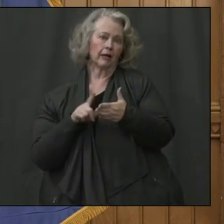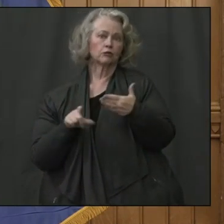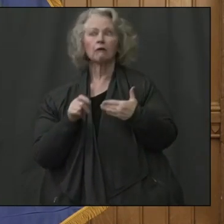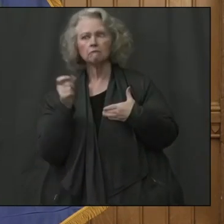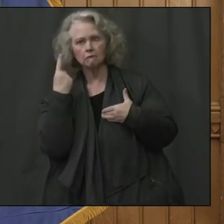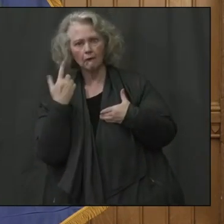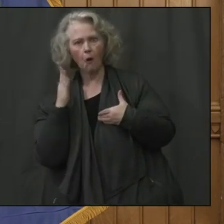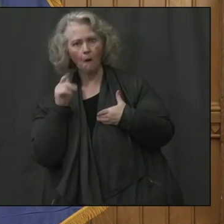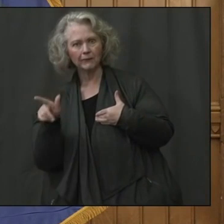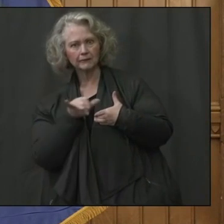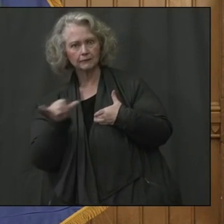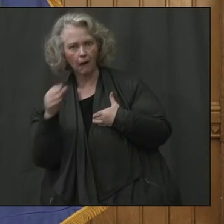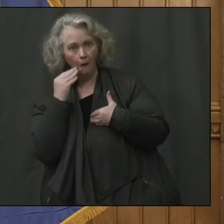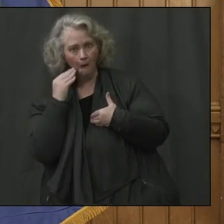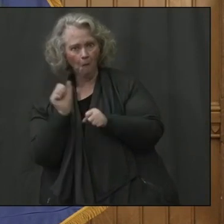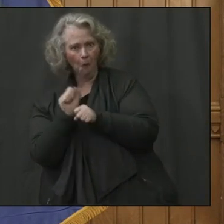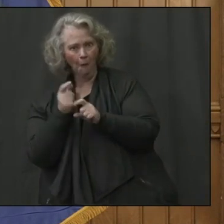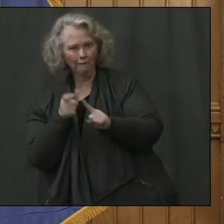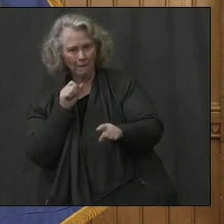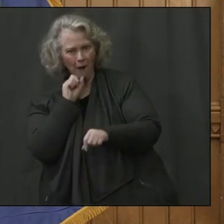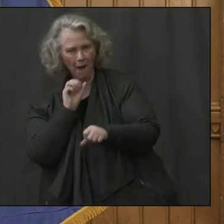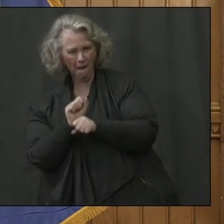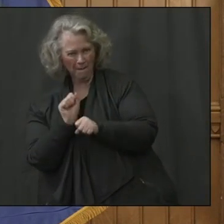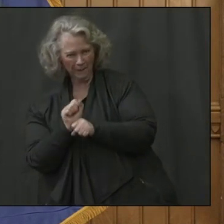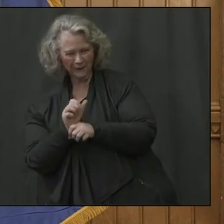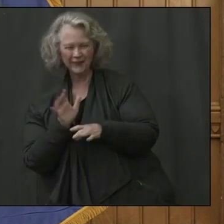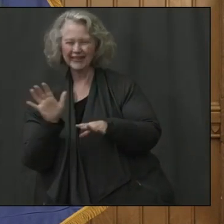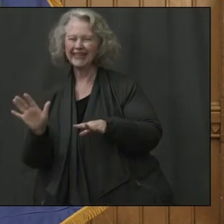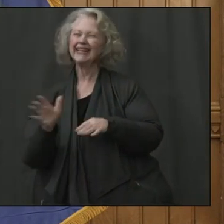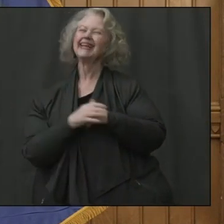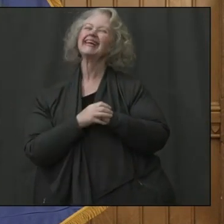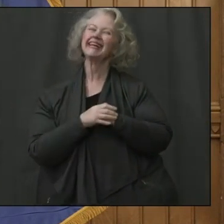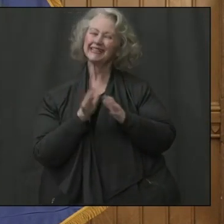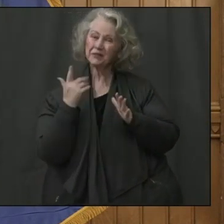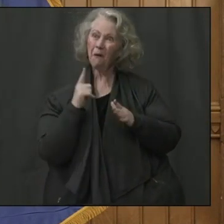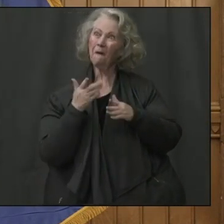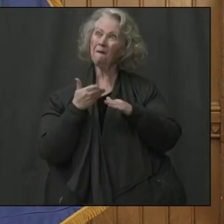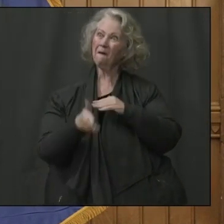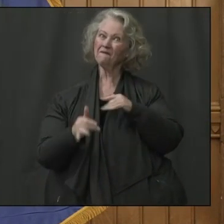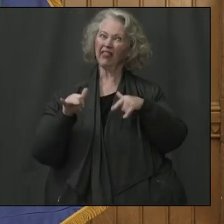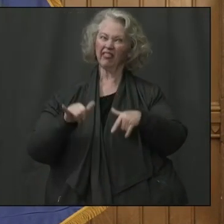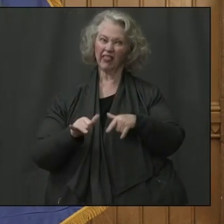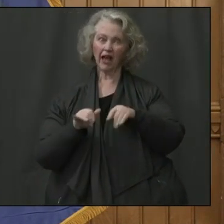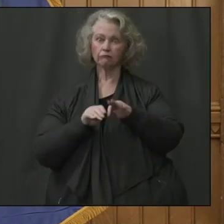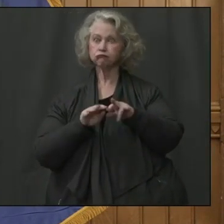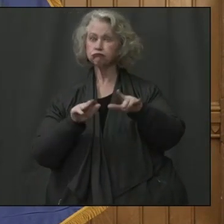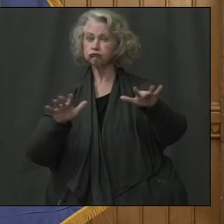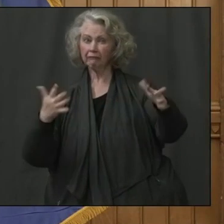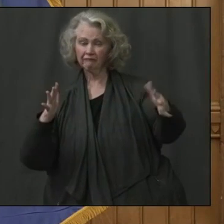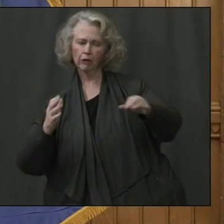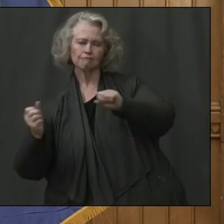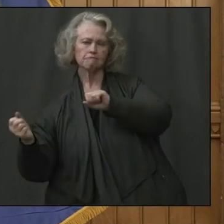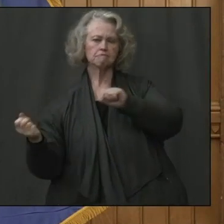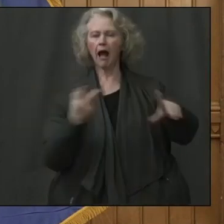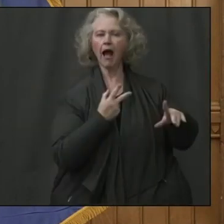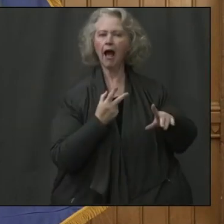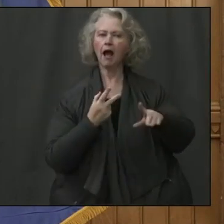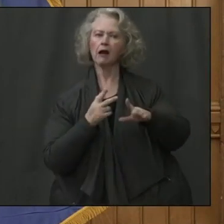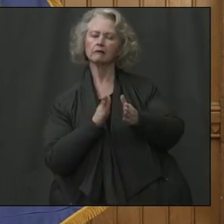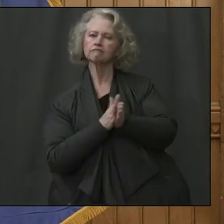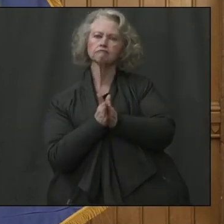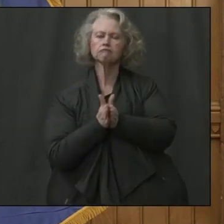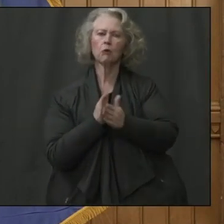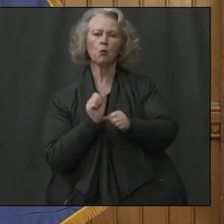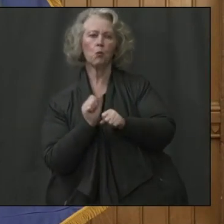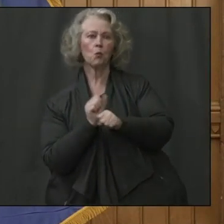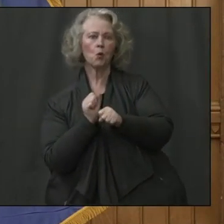that when we get on the back side of this, uh, pandemic, we're ready to, um, rev up the engines again and get going, starting with our small